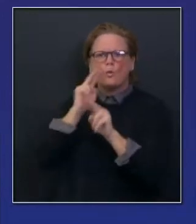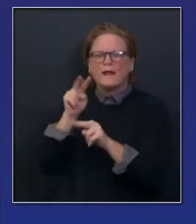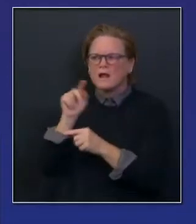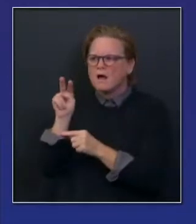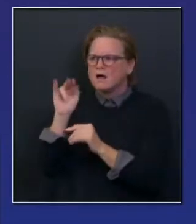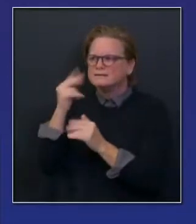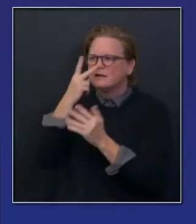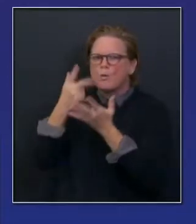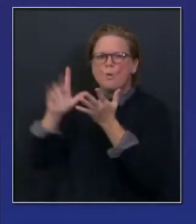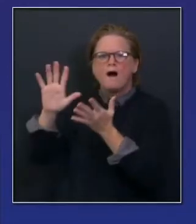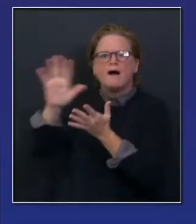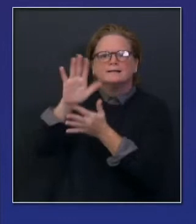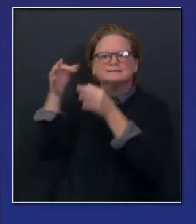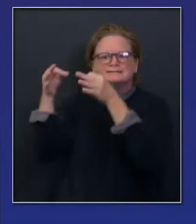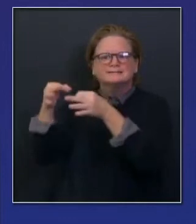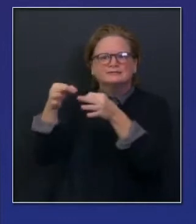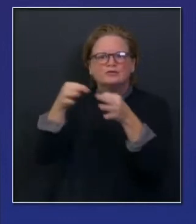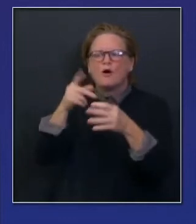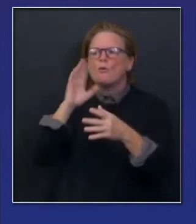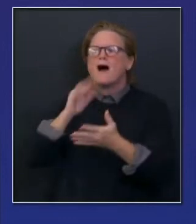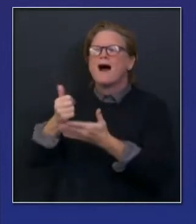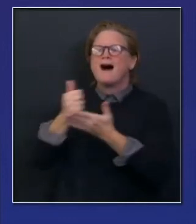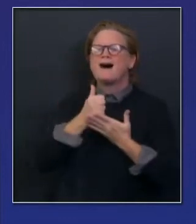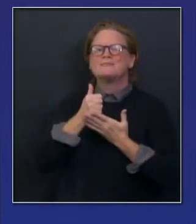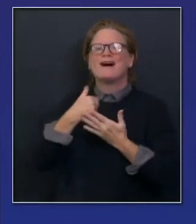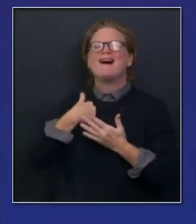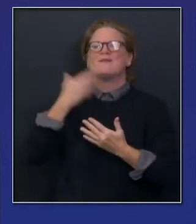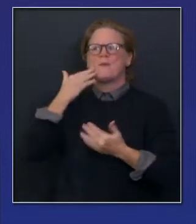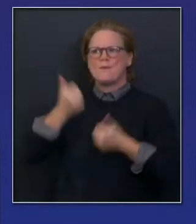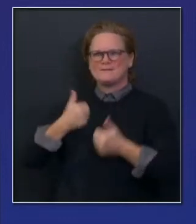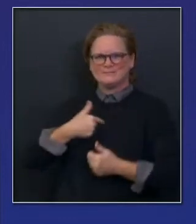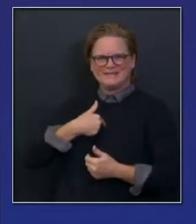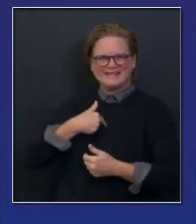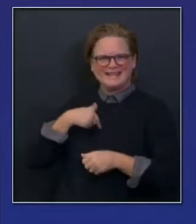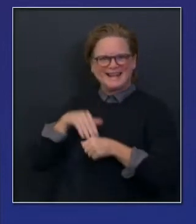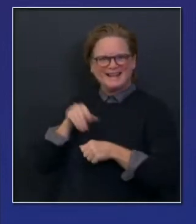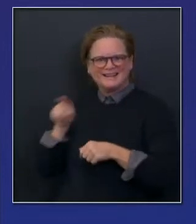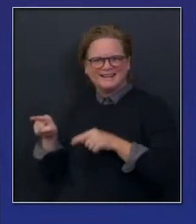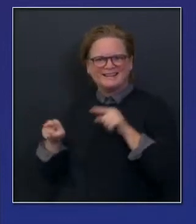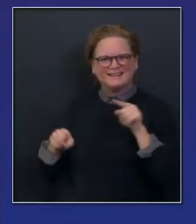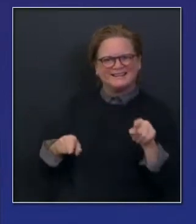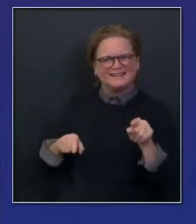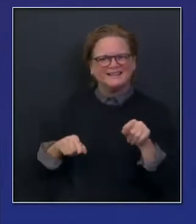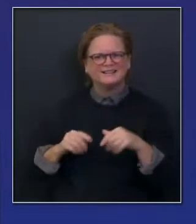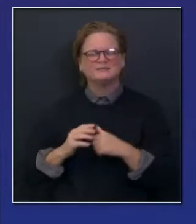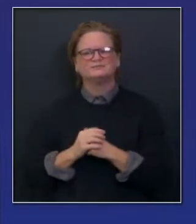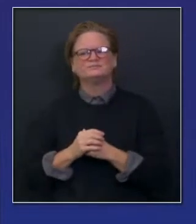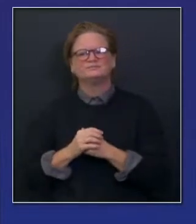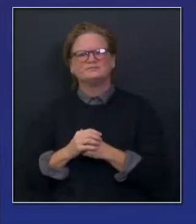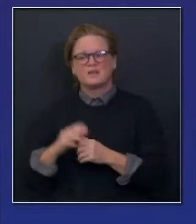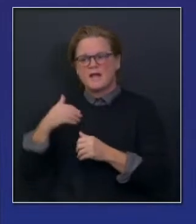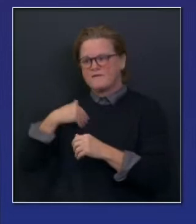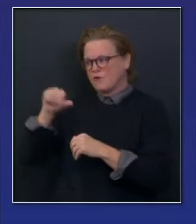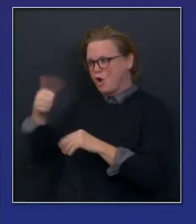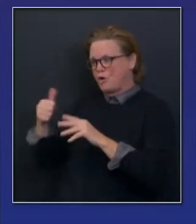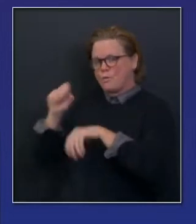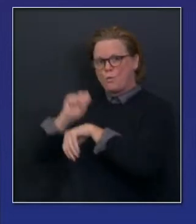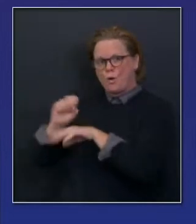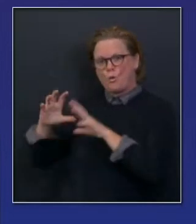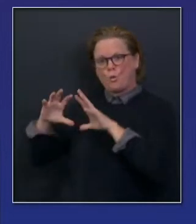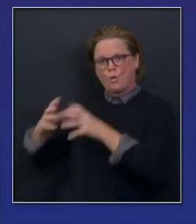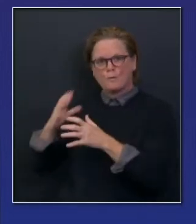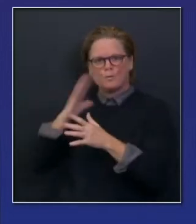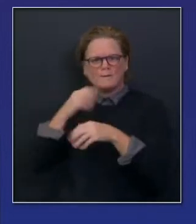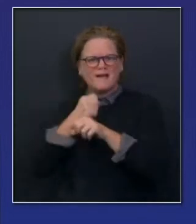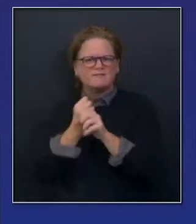And the community advisory committee. 60 members will adjudicate the veracity and the assertions and really make recommendations and